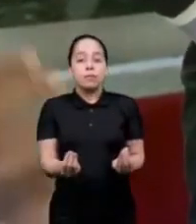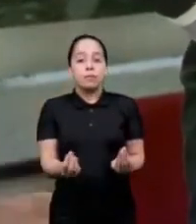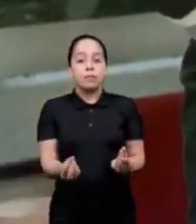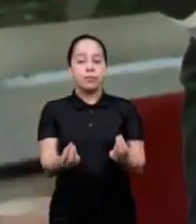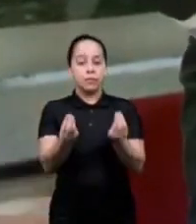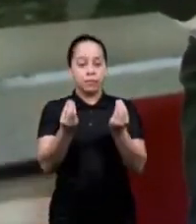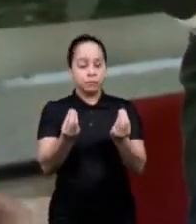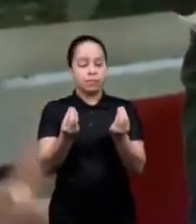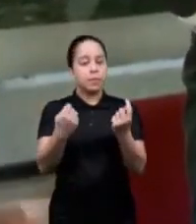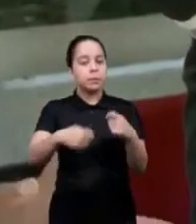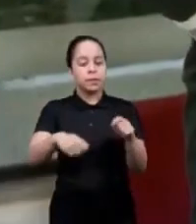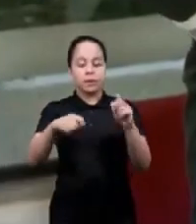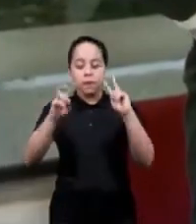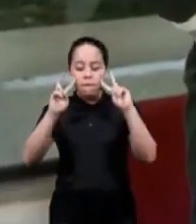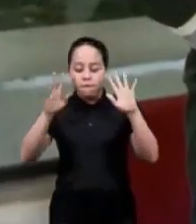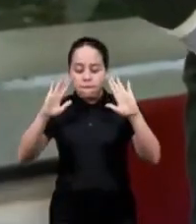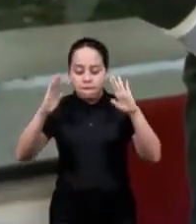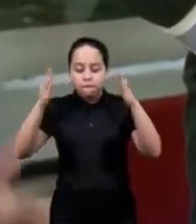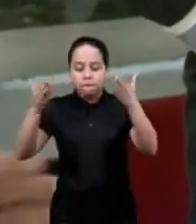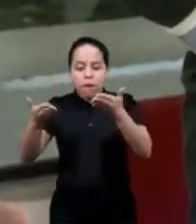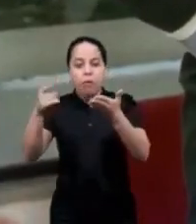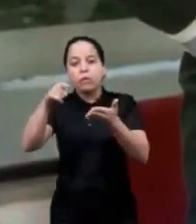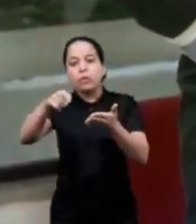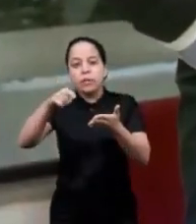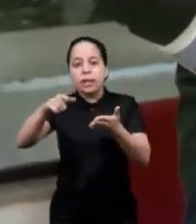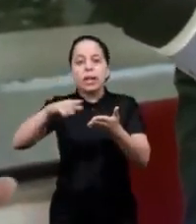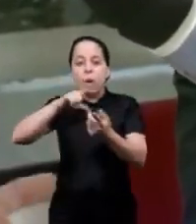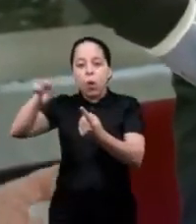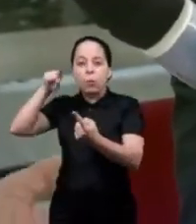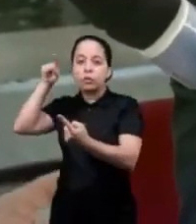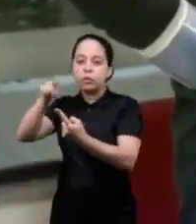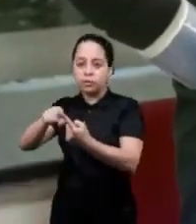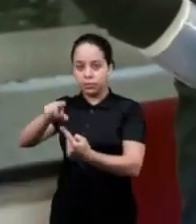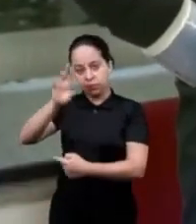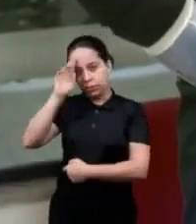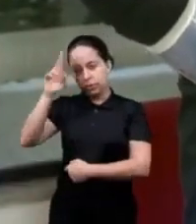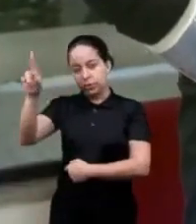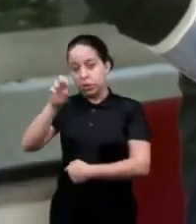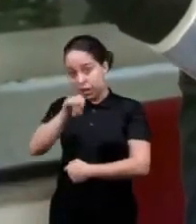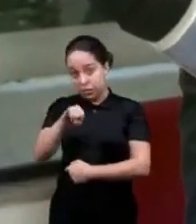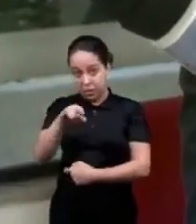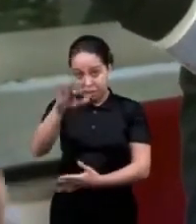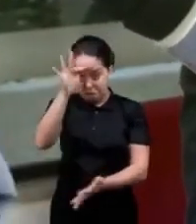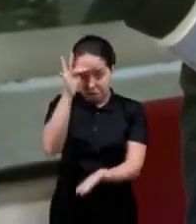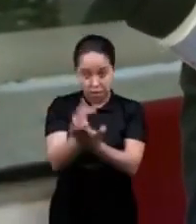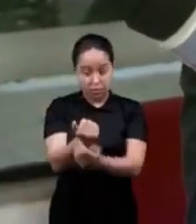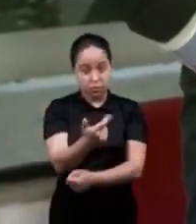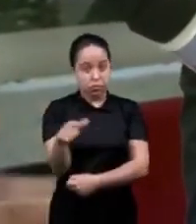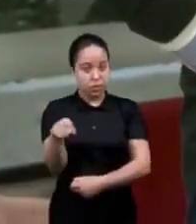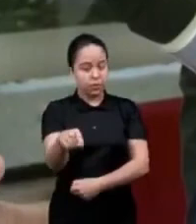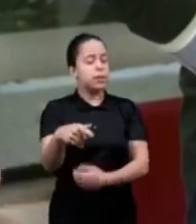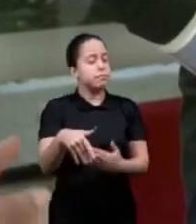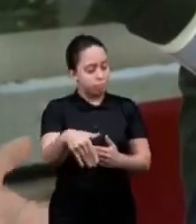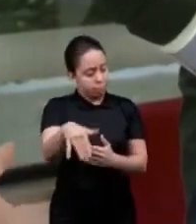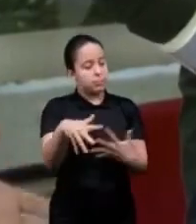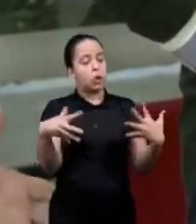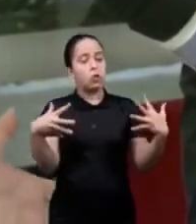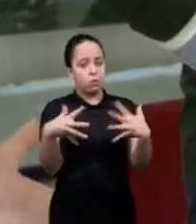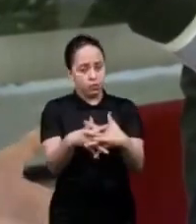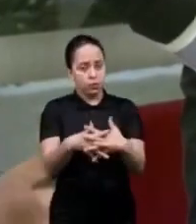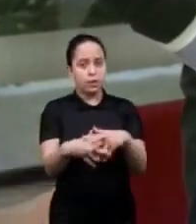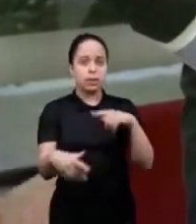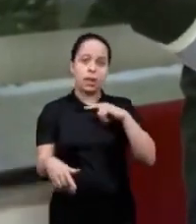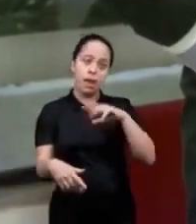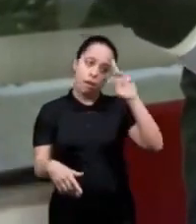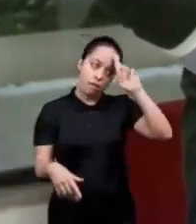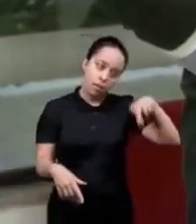experience with God if you don't have an experience with God you need one you're going to be confused if you don't between reason and